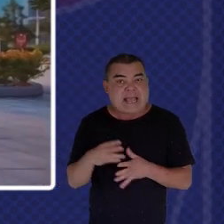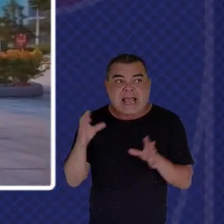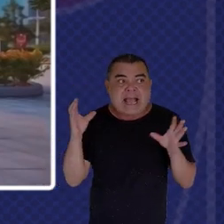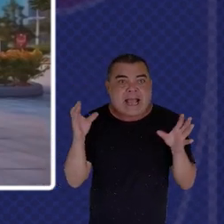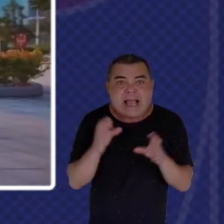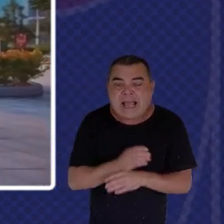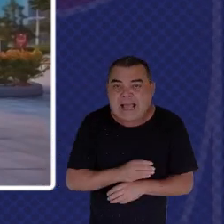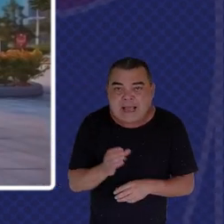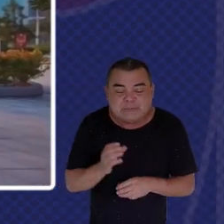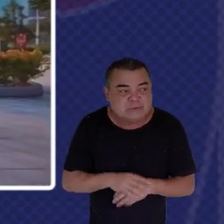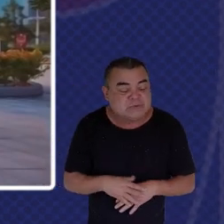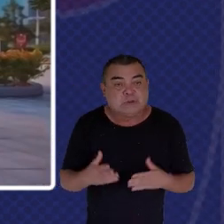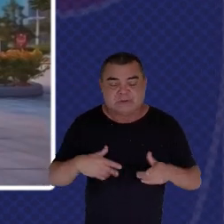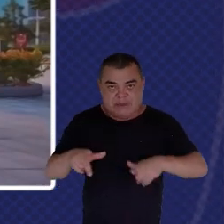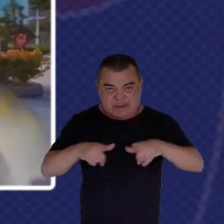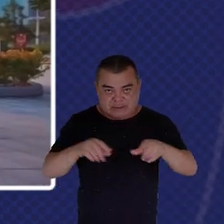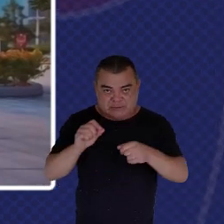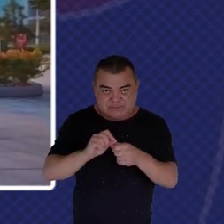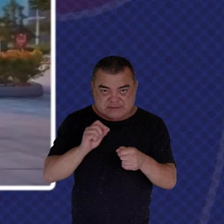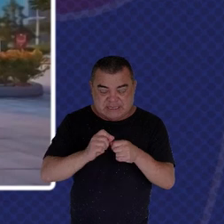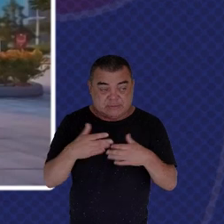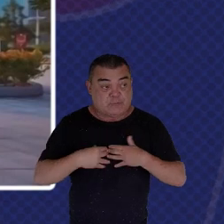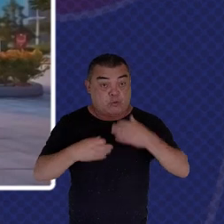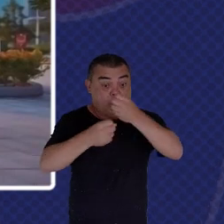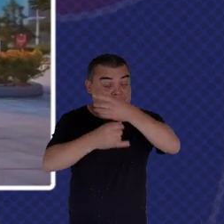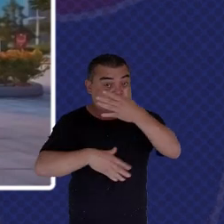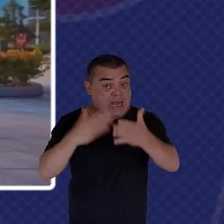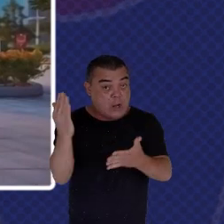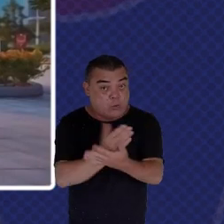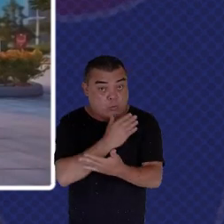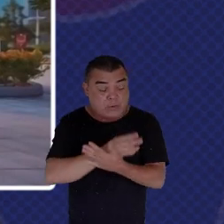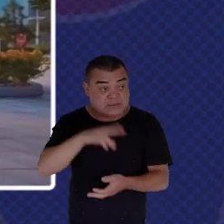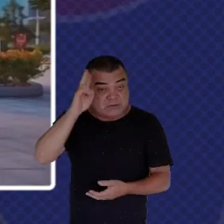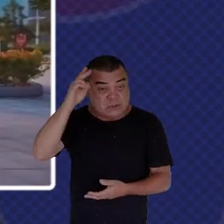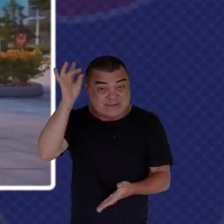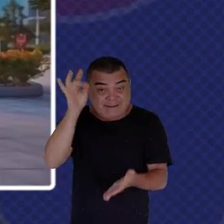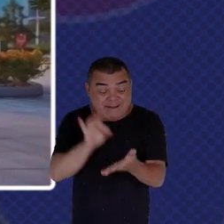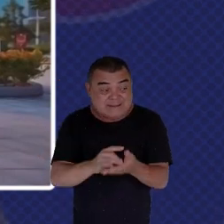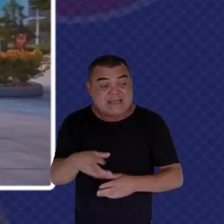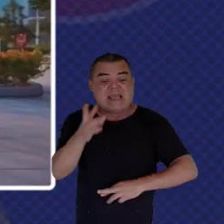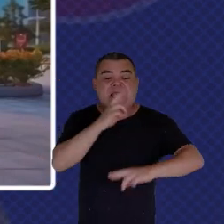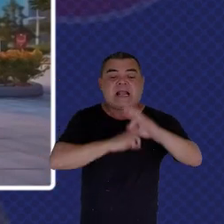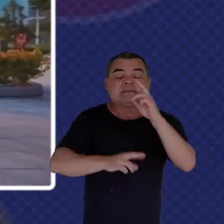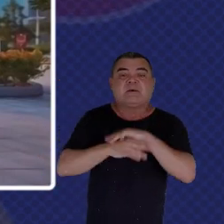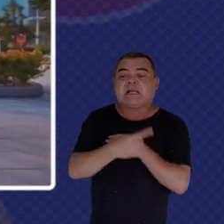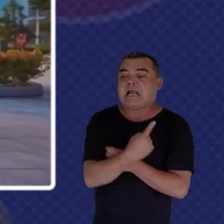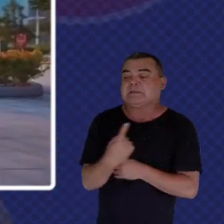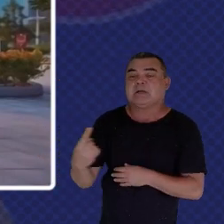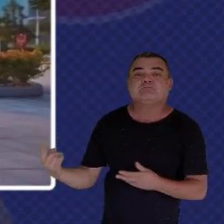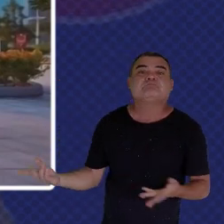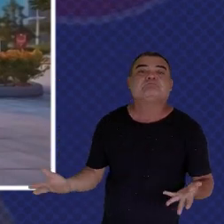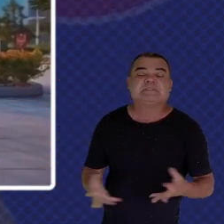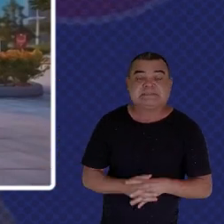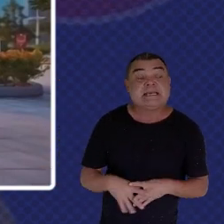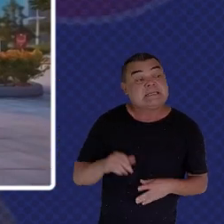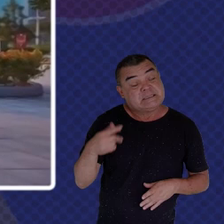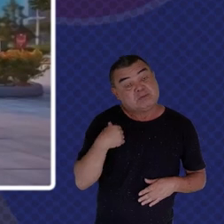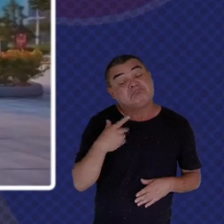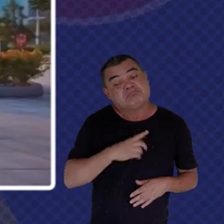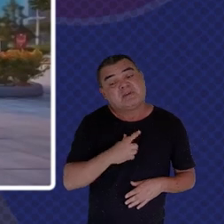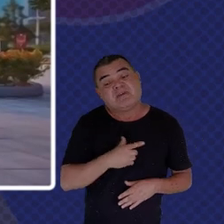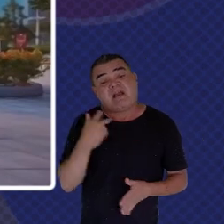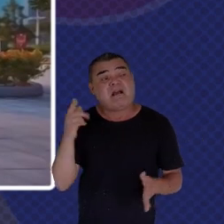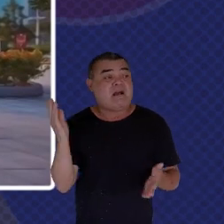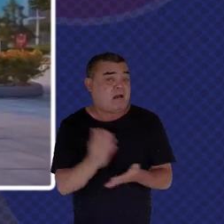I'll share some brief stories In relation to each one as well And if there are any questions I very much look forward to